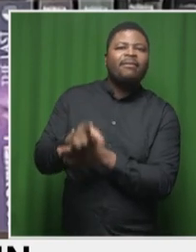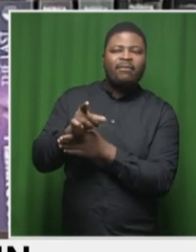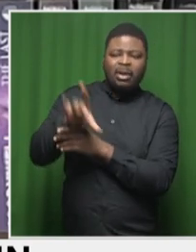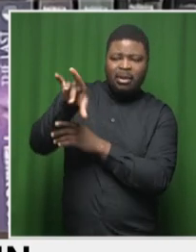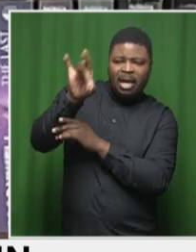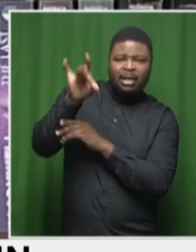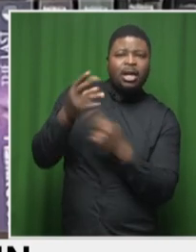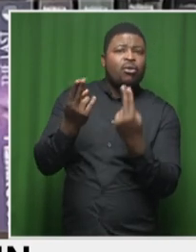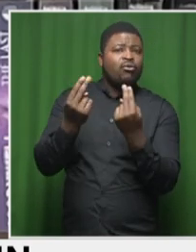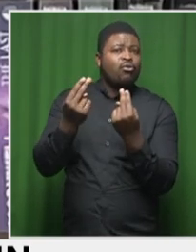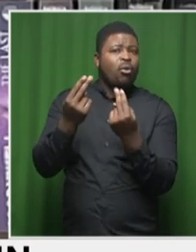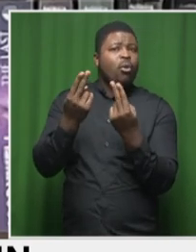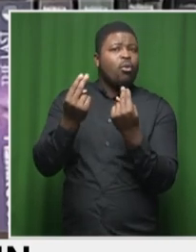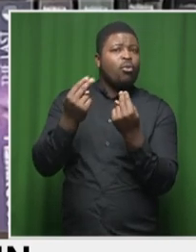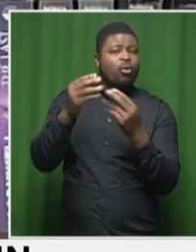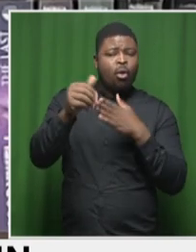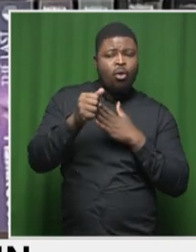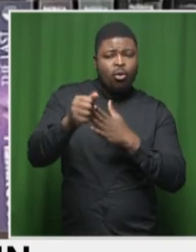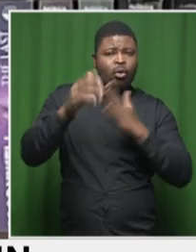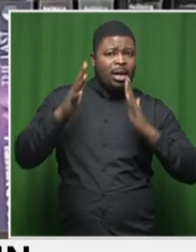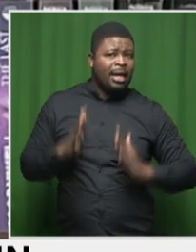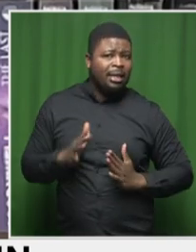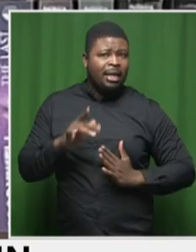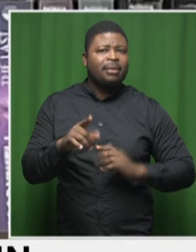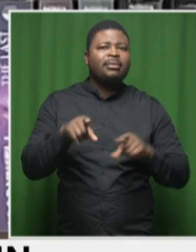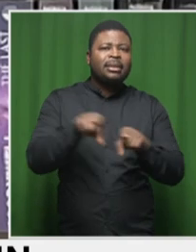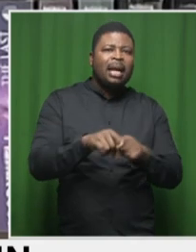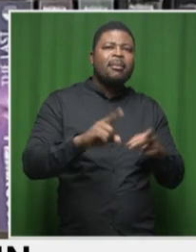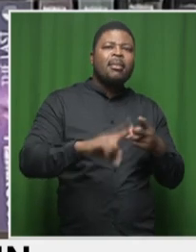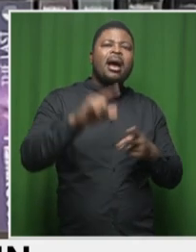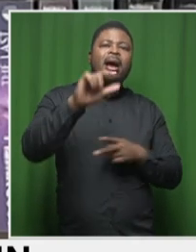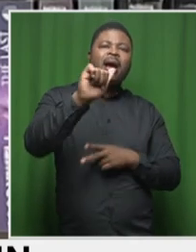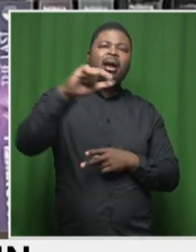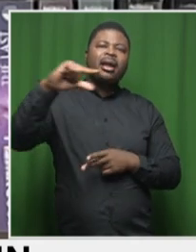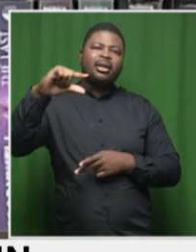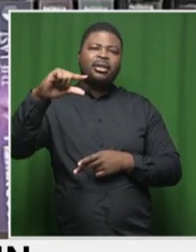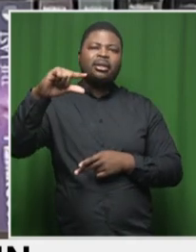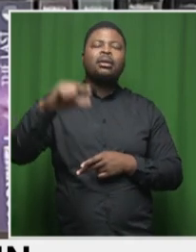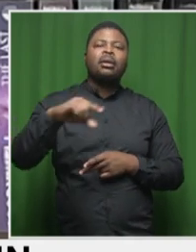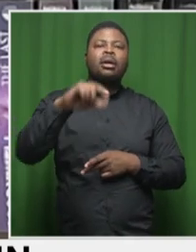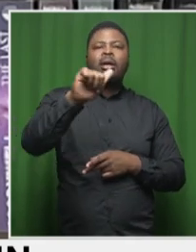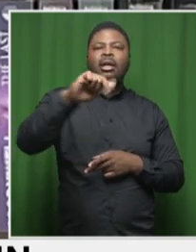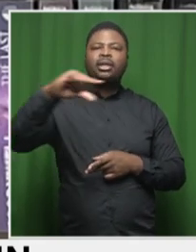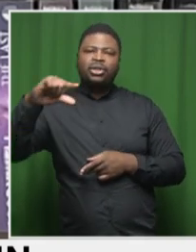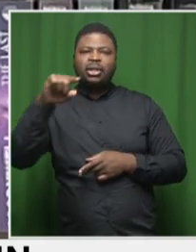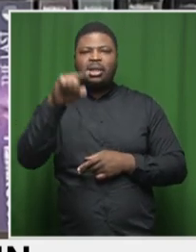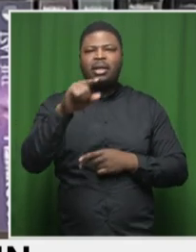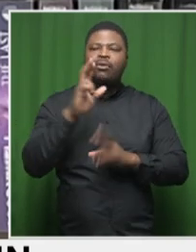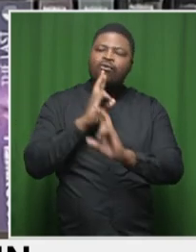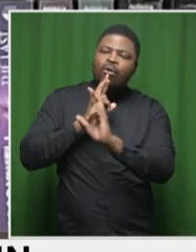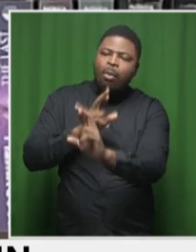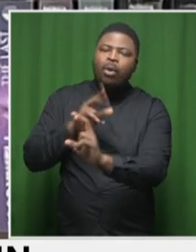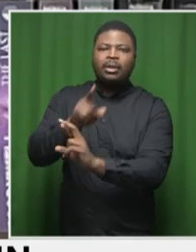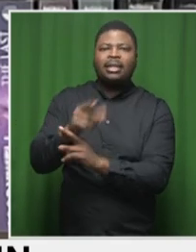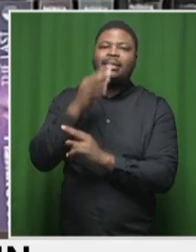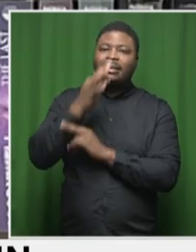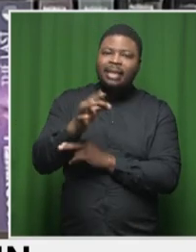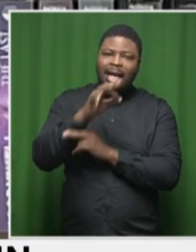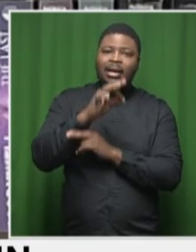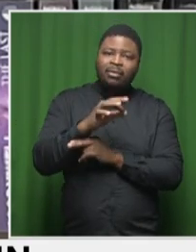new leadership, the AG reports that, you know, accused the metro of